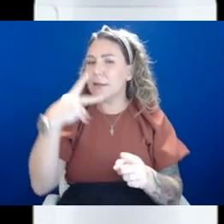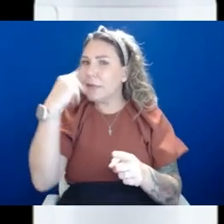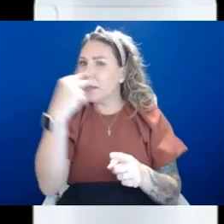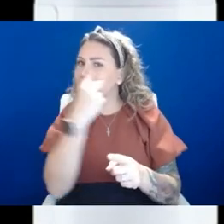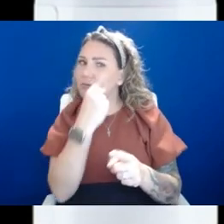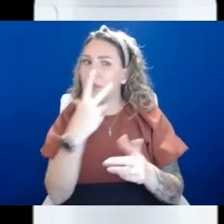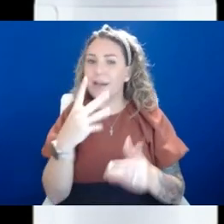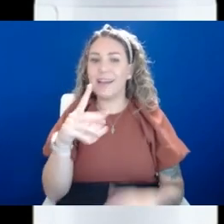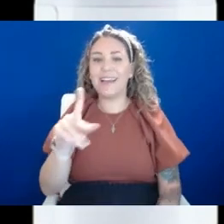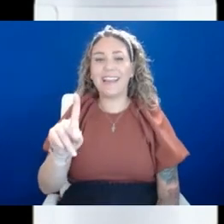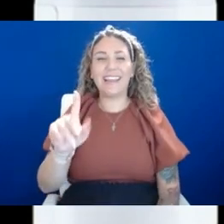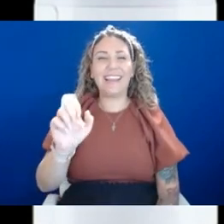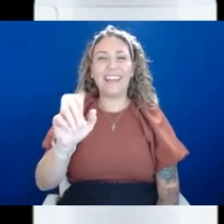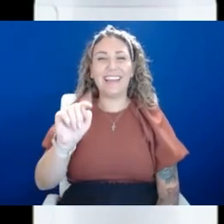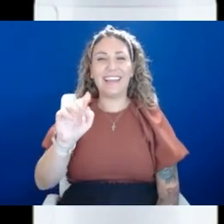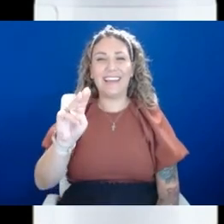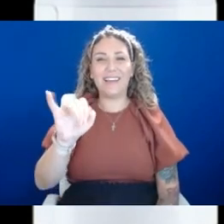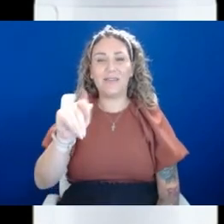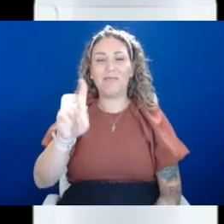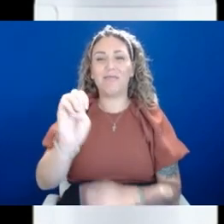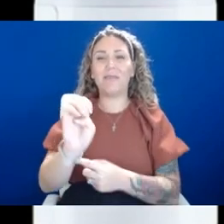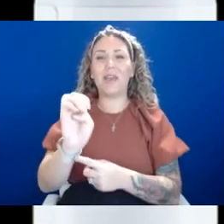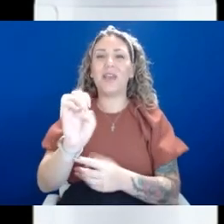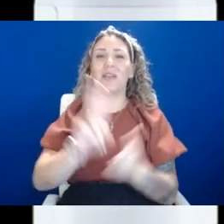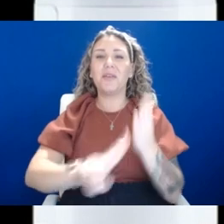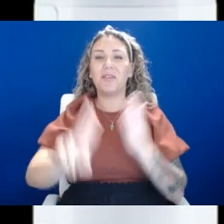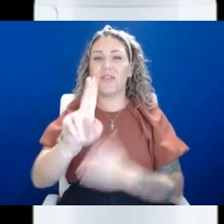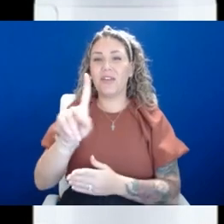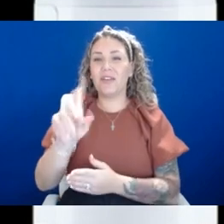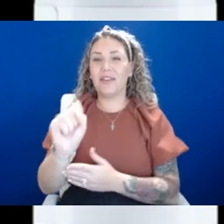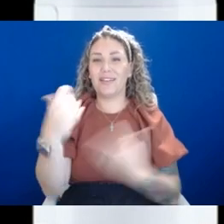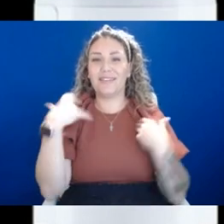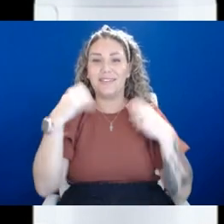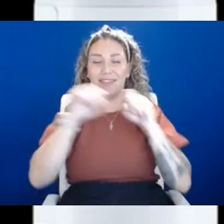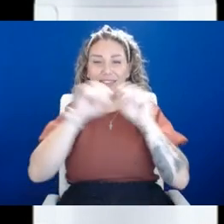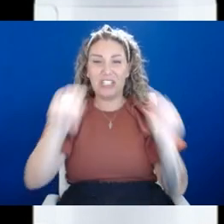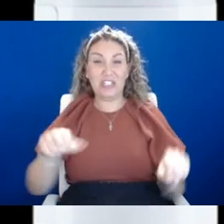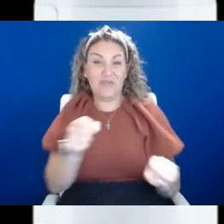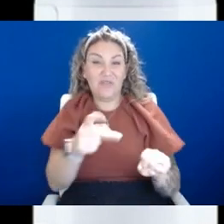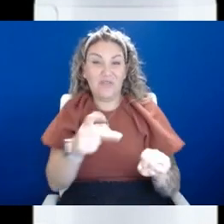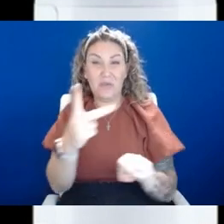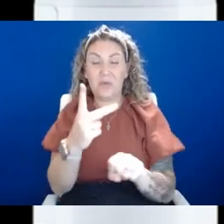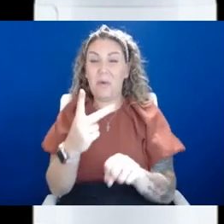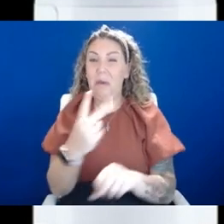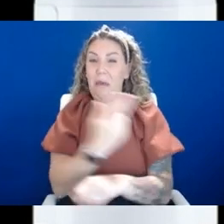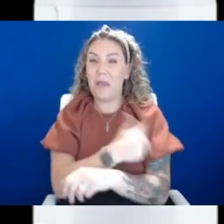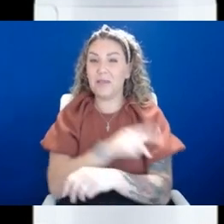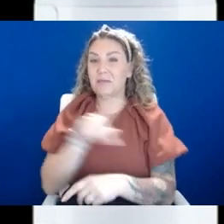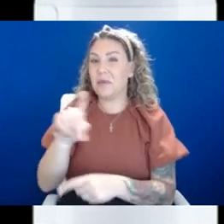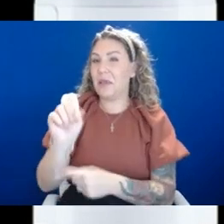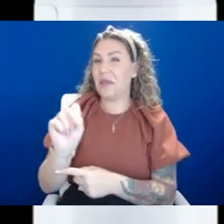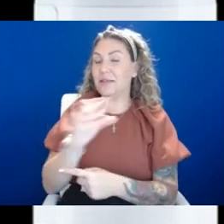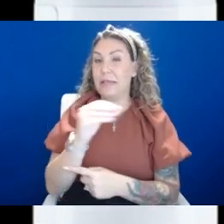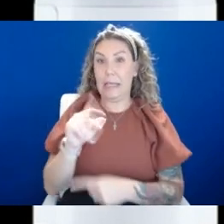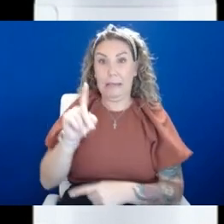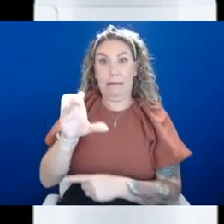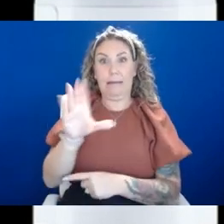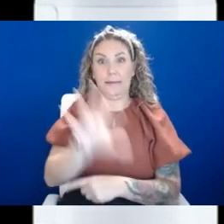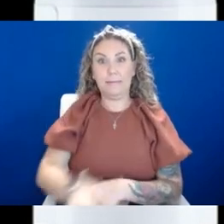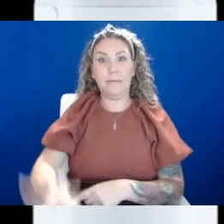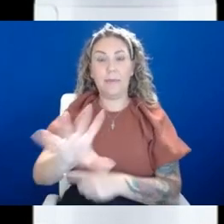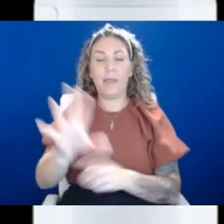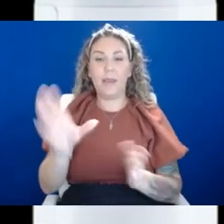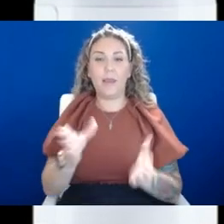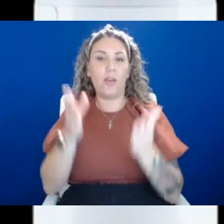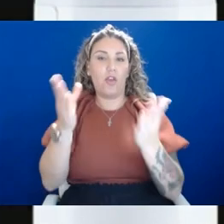therapy. The university of Kansas health system is one of only a few hospitals in Kansas and in the Kansas city area that offers this